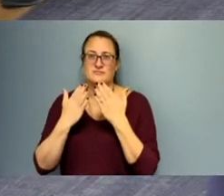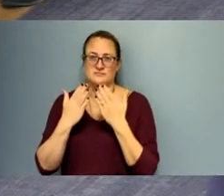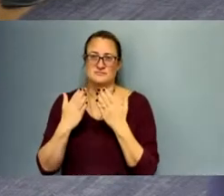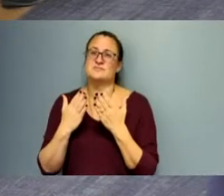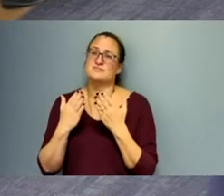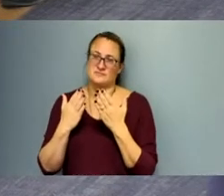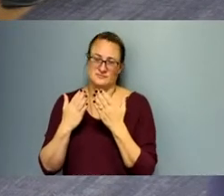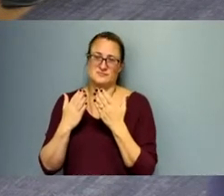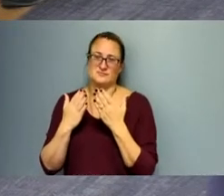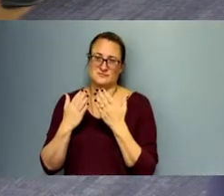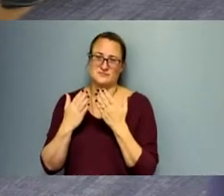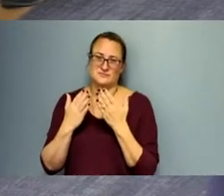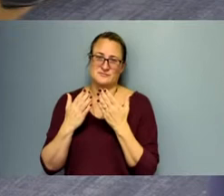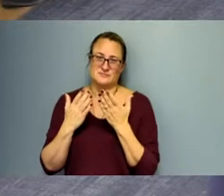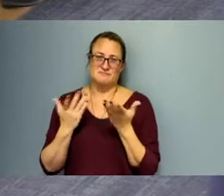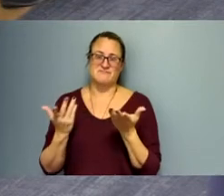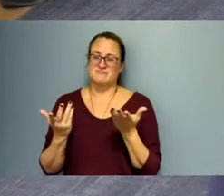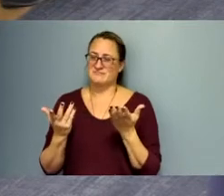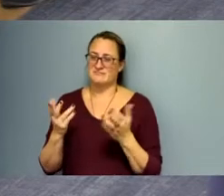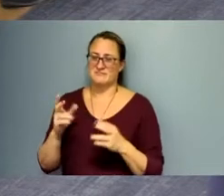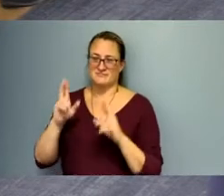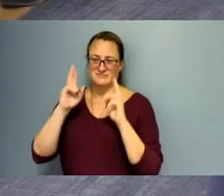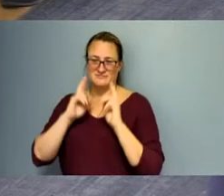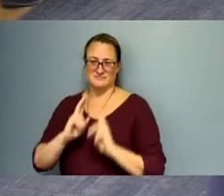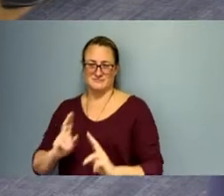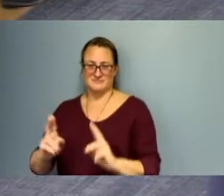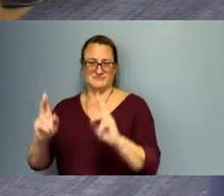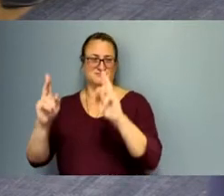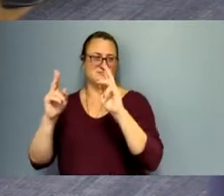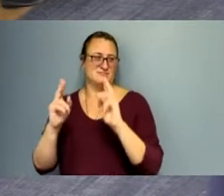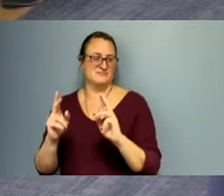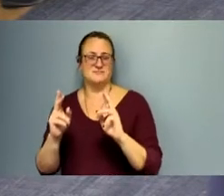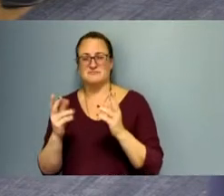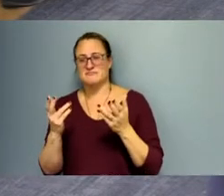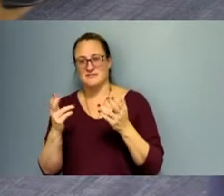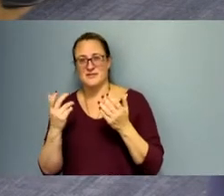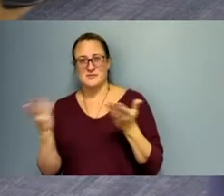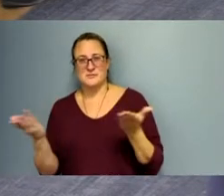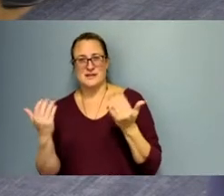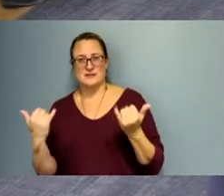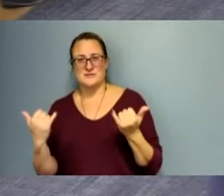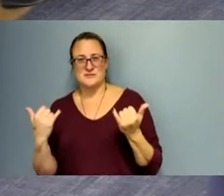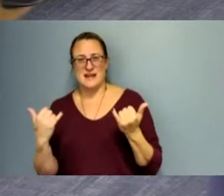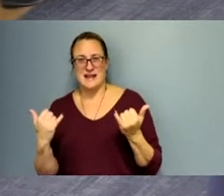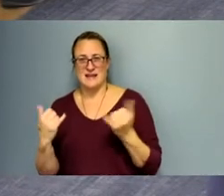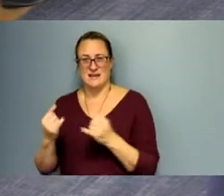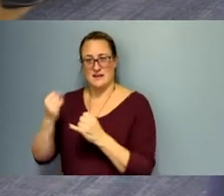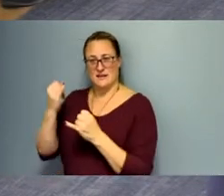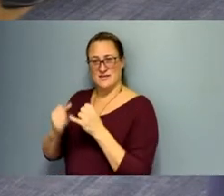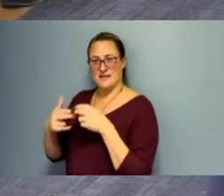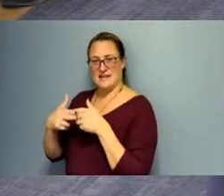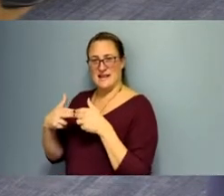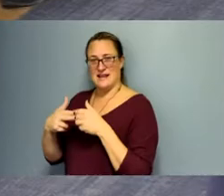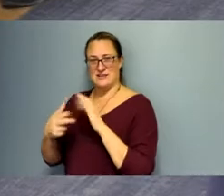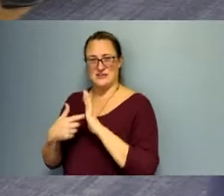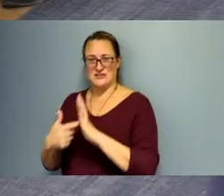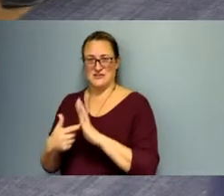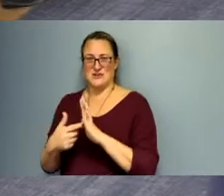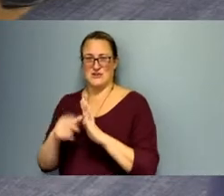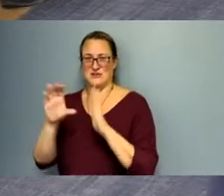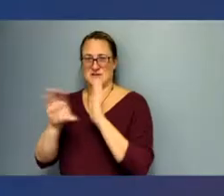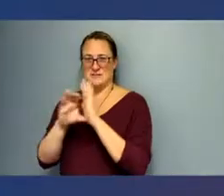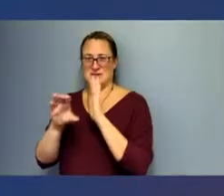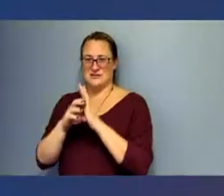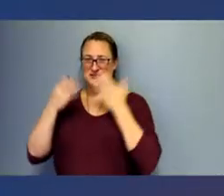support. I am so happy and honored to be here today. And I think the last one just kind of shows this nice glossy picture of me.